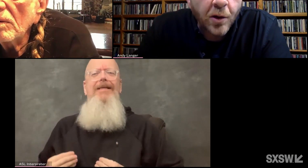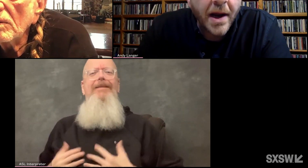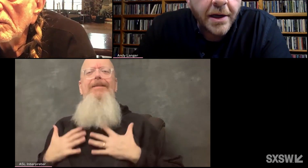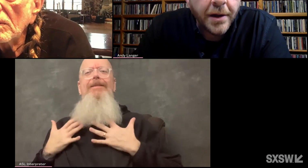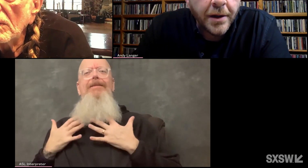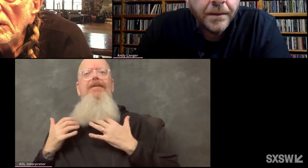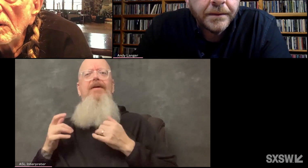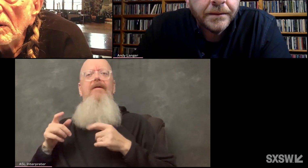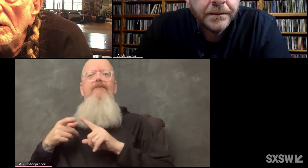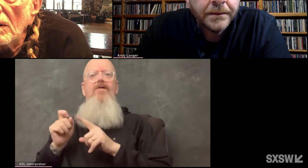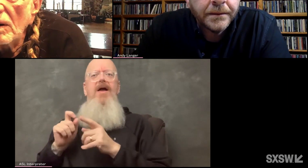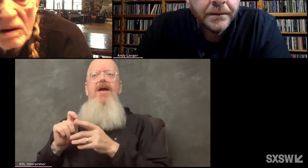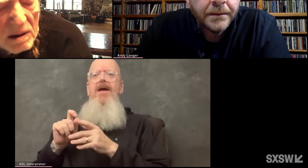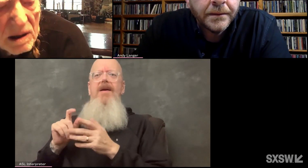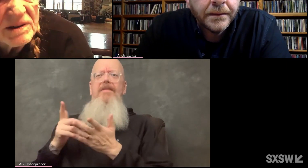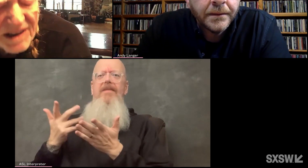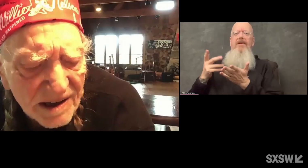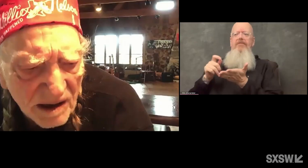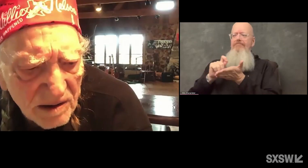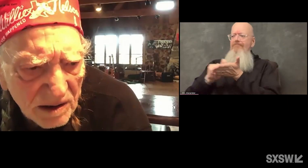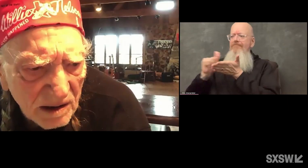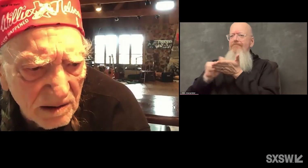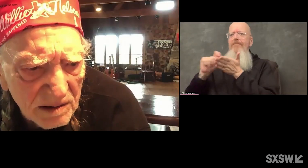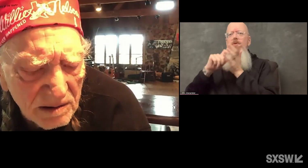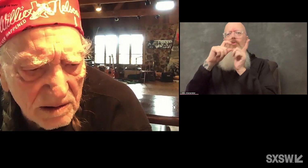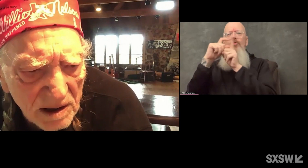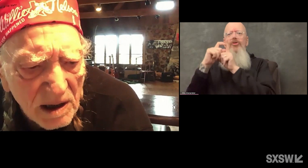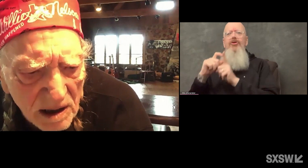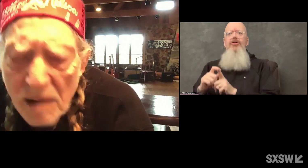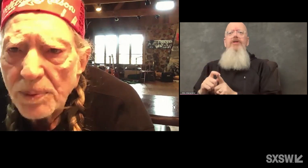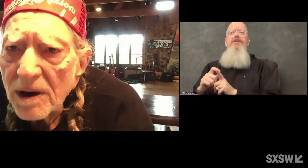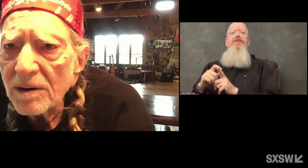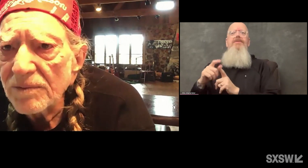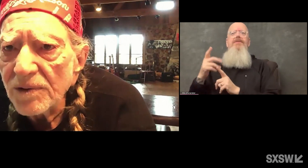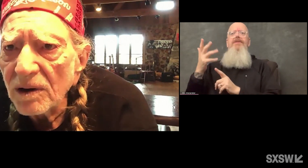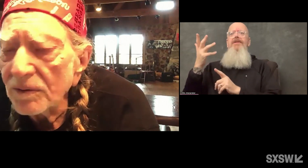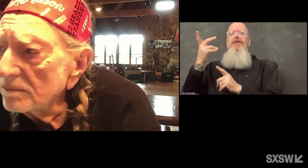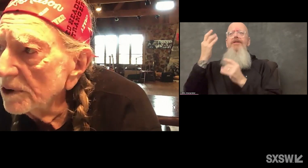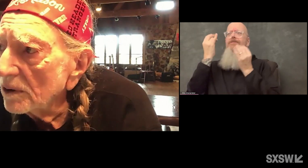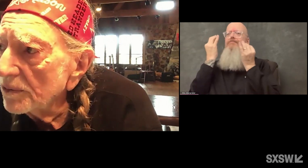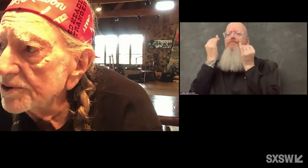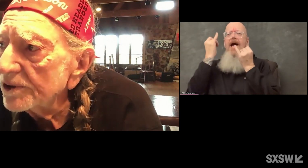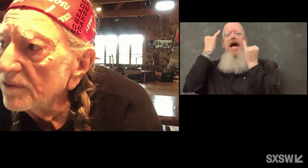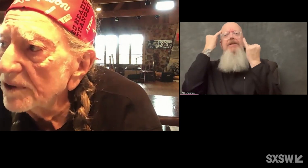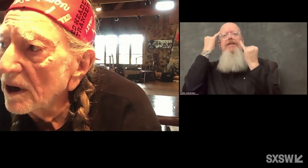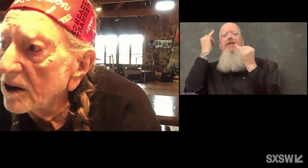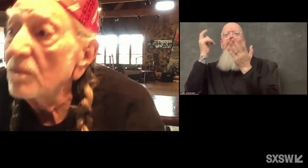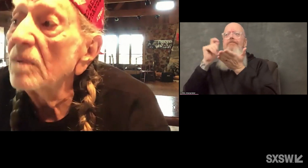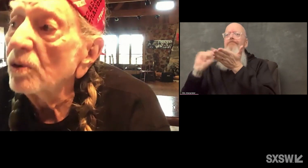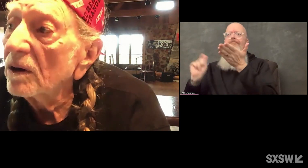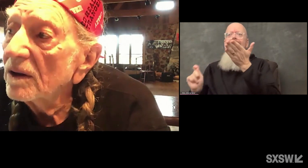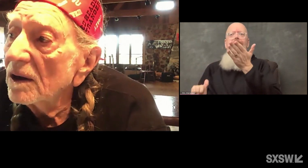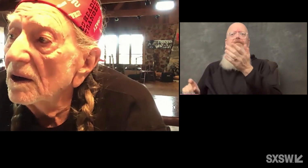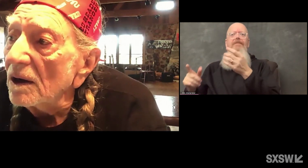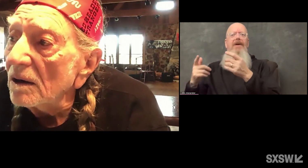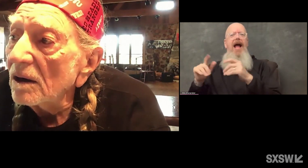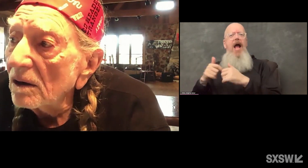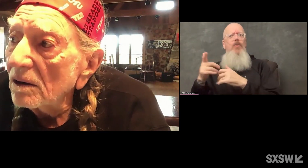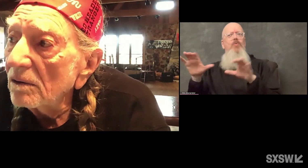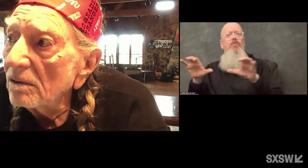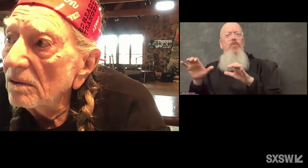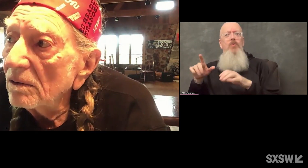words the way you do? Yeah. I'm proud of, you know, the stuff that I come up with